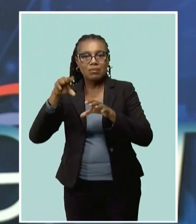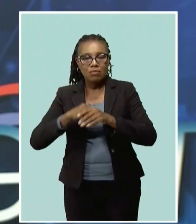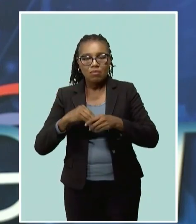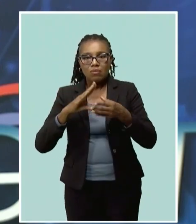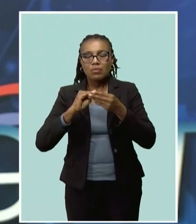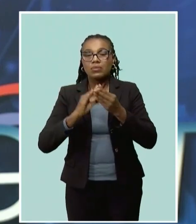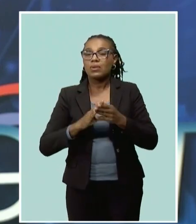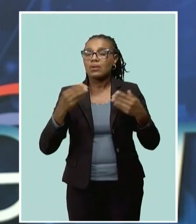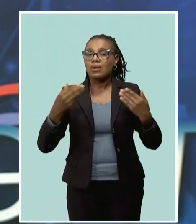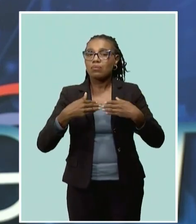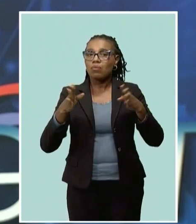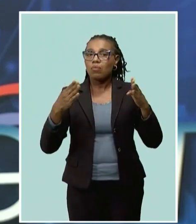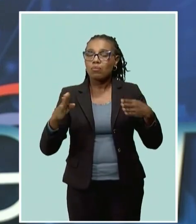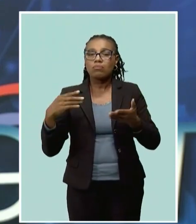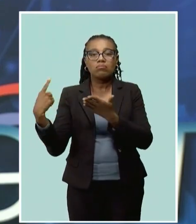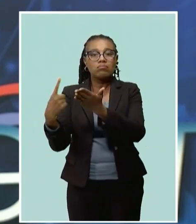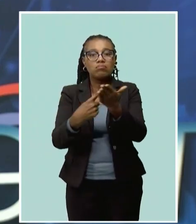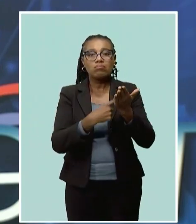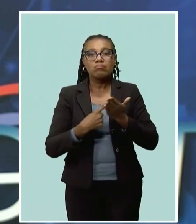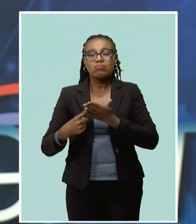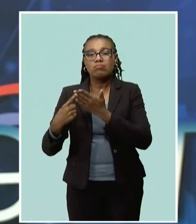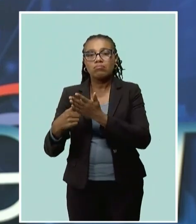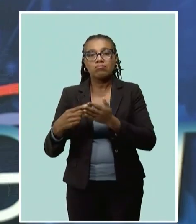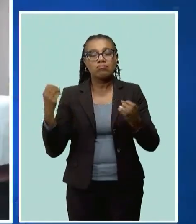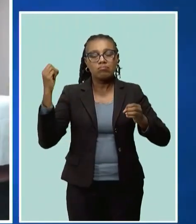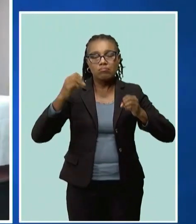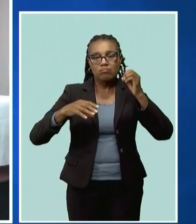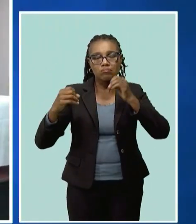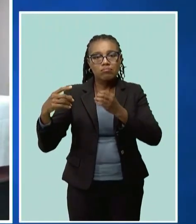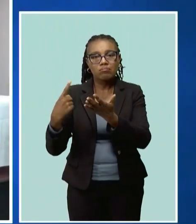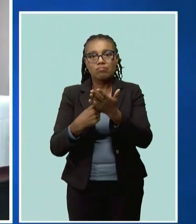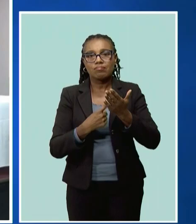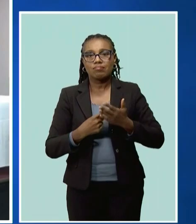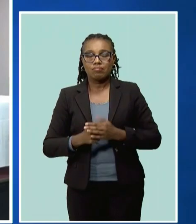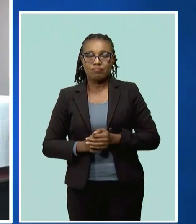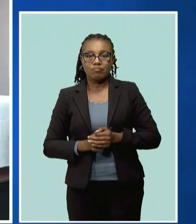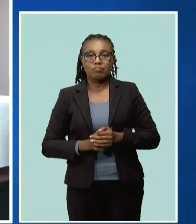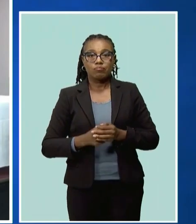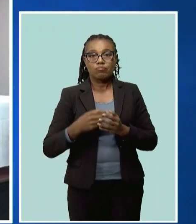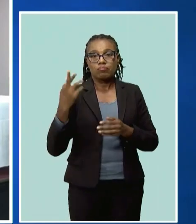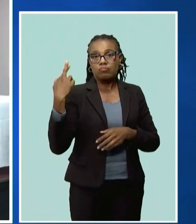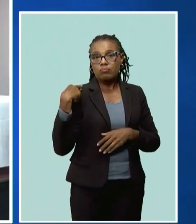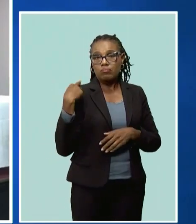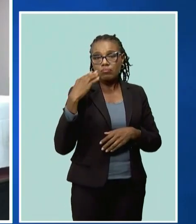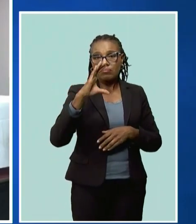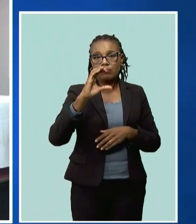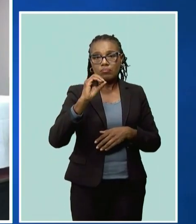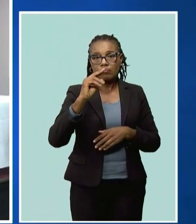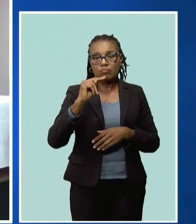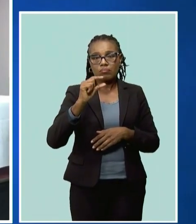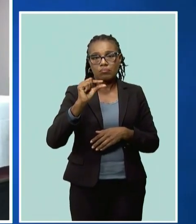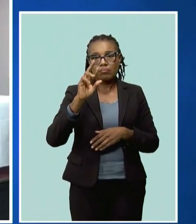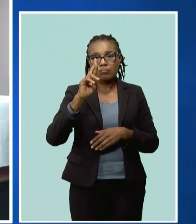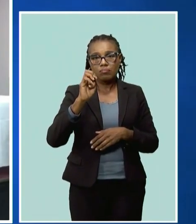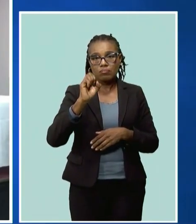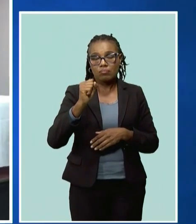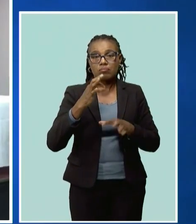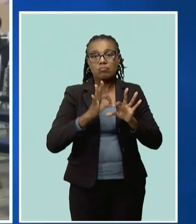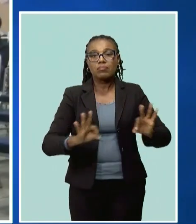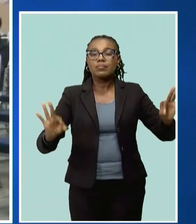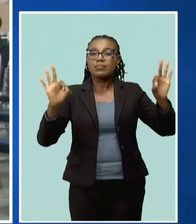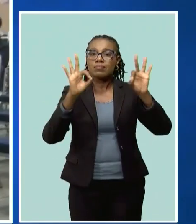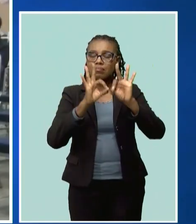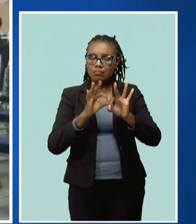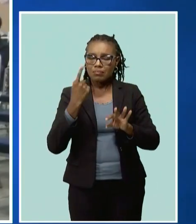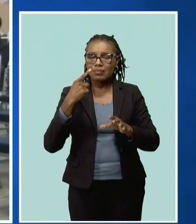conversation on these matters. The role of the Congress was seen as critical to the social dialogue, which must take place,